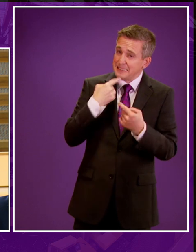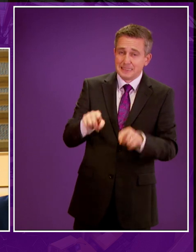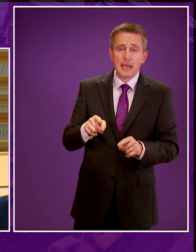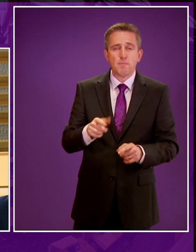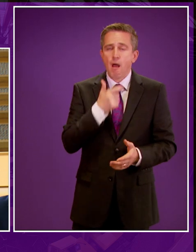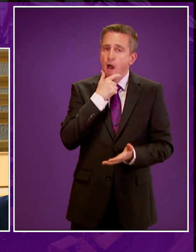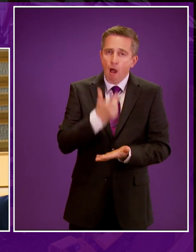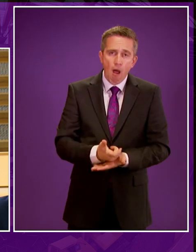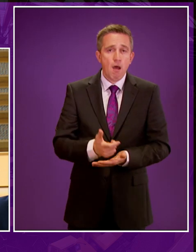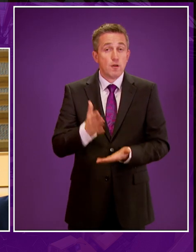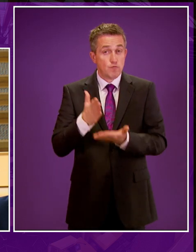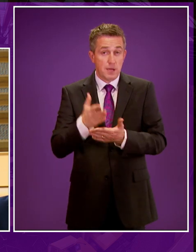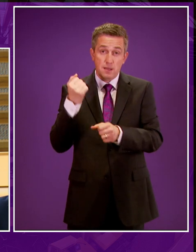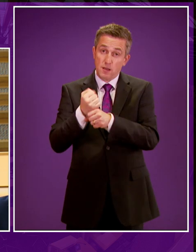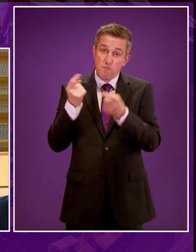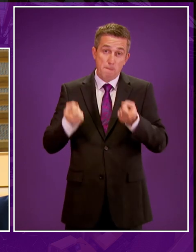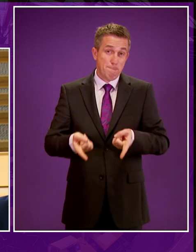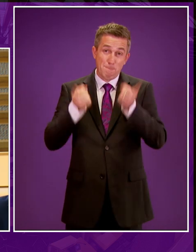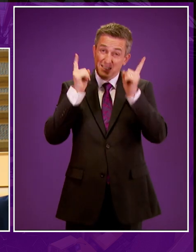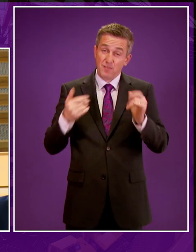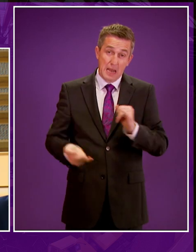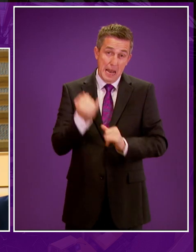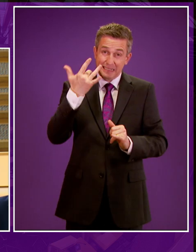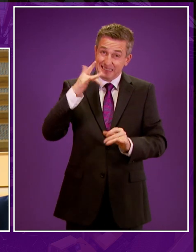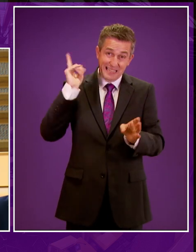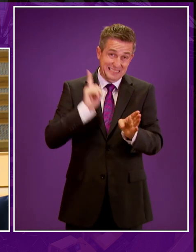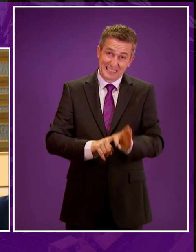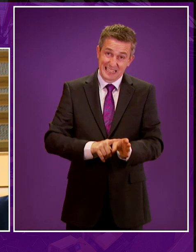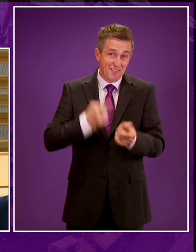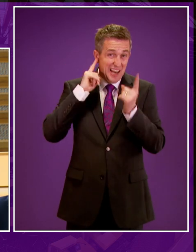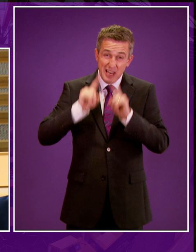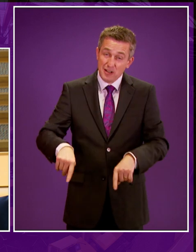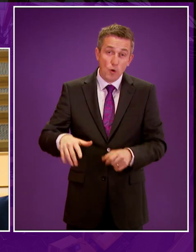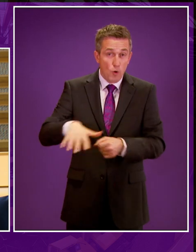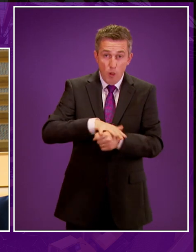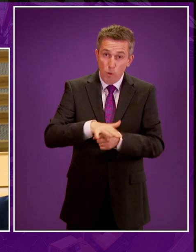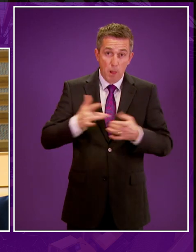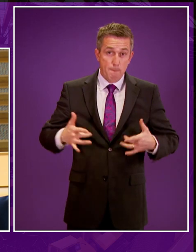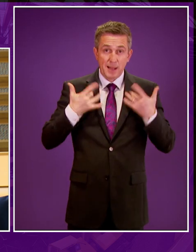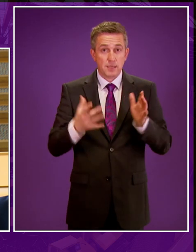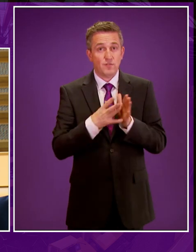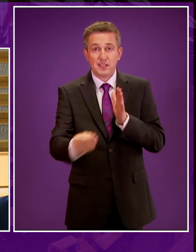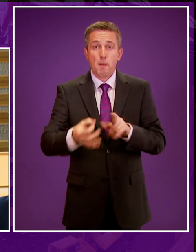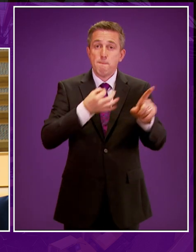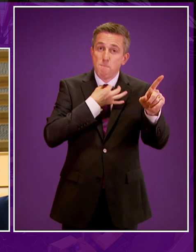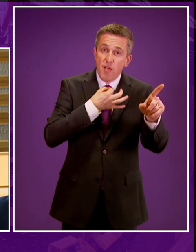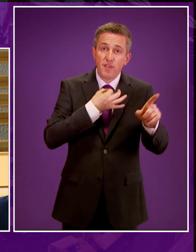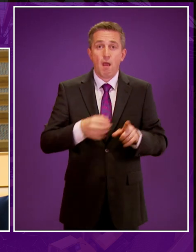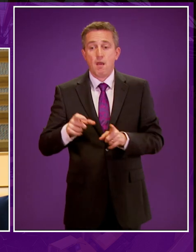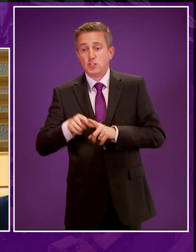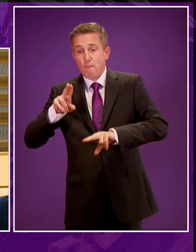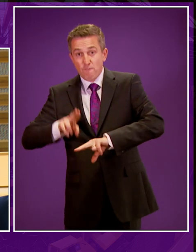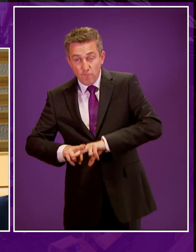a government whose ministers have over the last decade ridden roughshod over local opinion in areas such as Perthshire, in Dumfries and